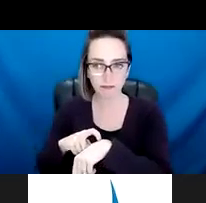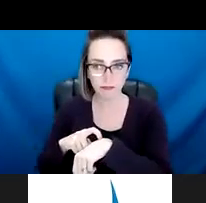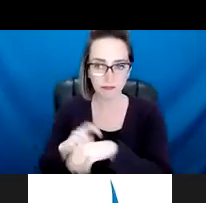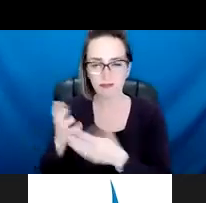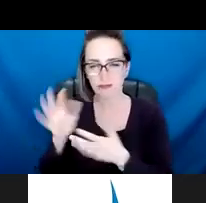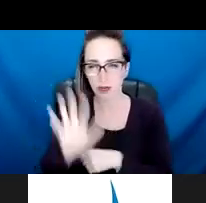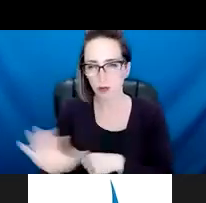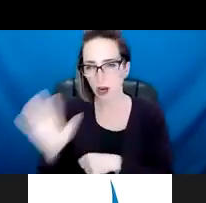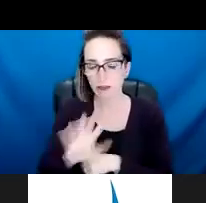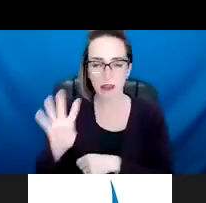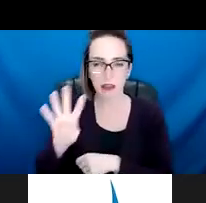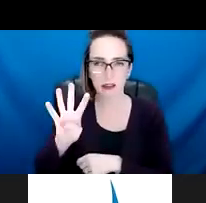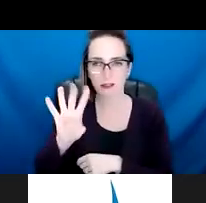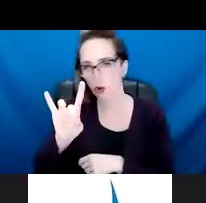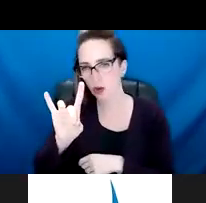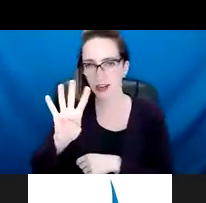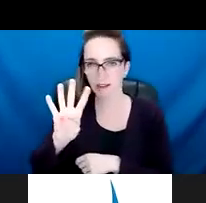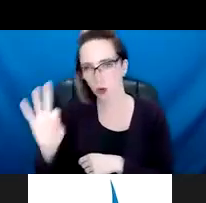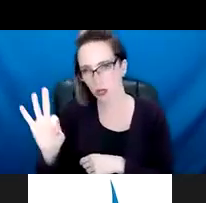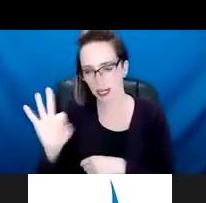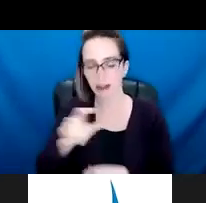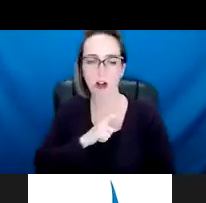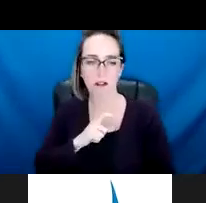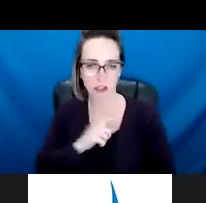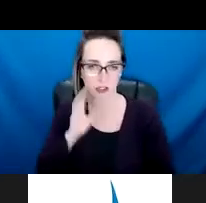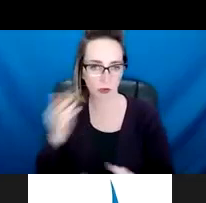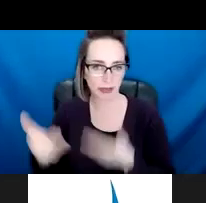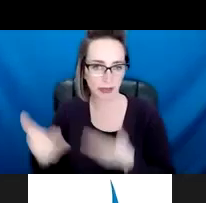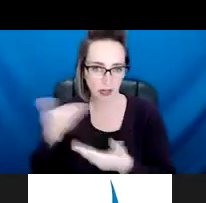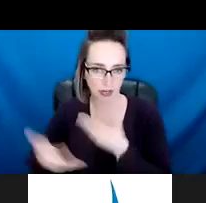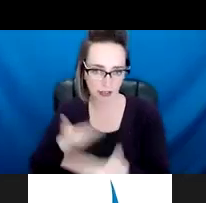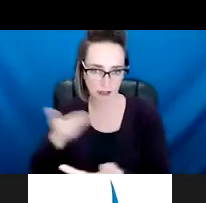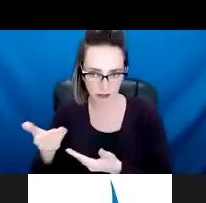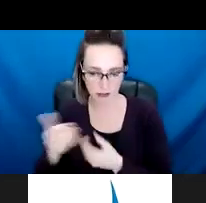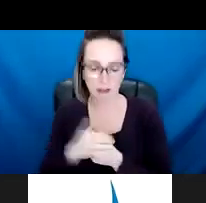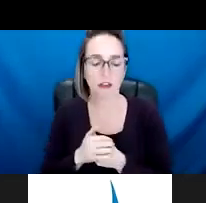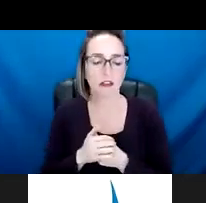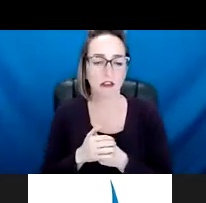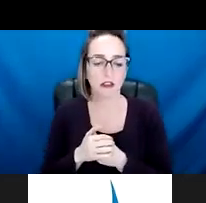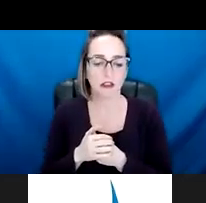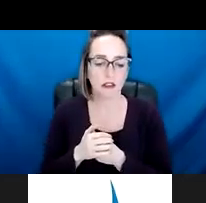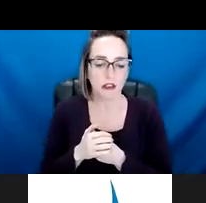approximately 48 to 49 officers, we will be hiring during that class.